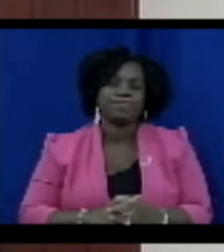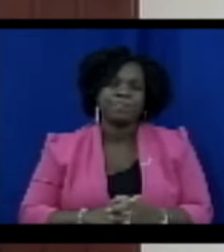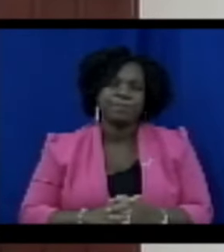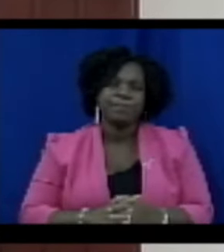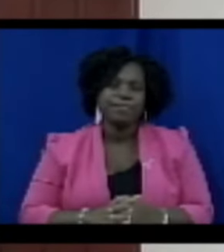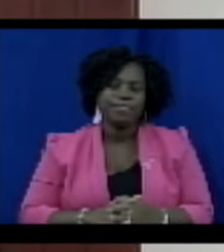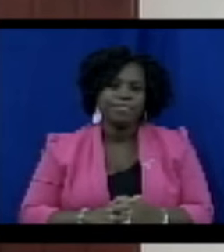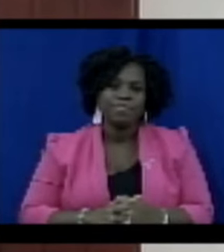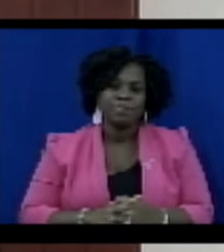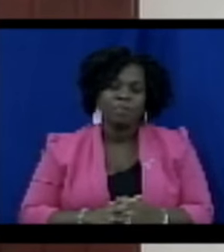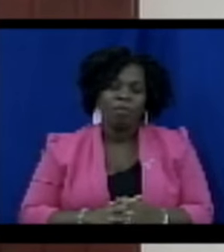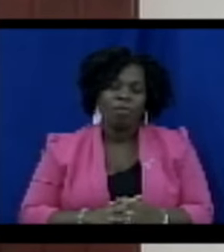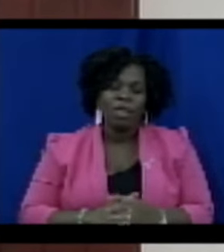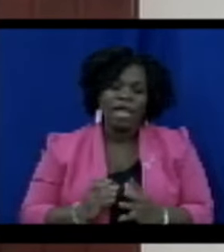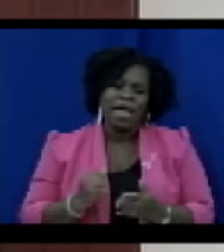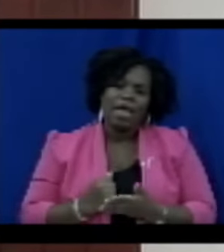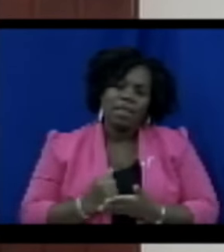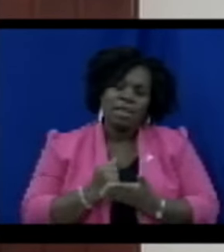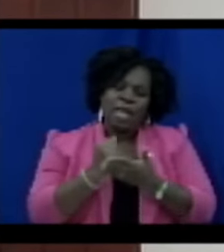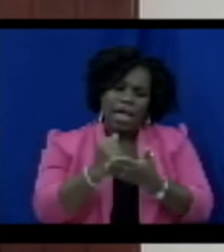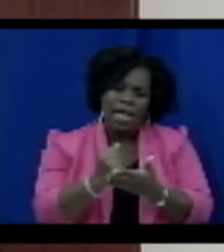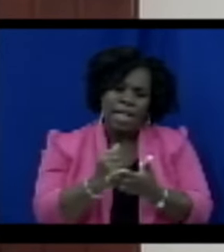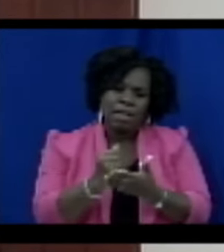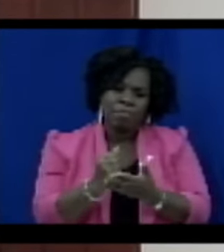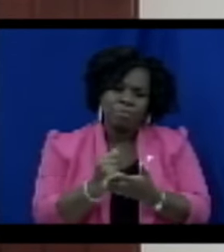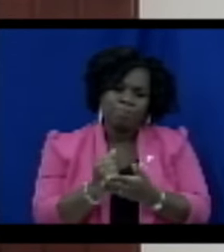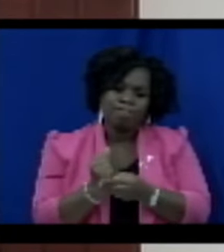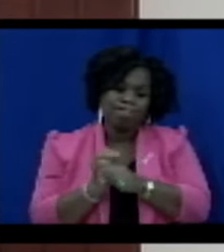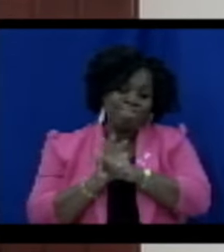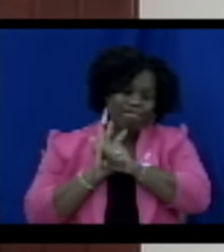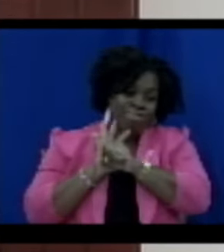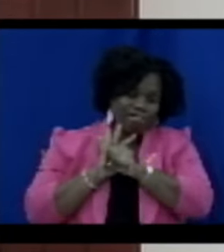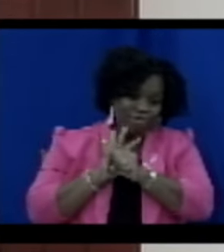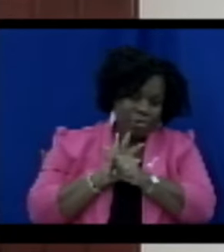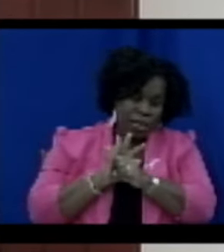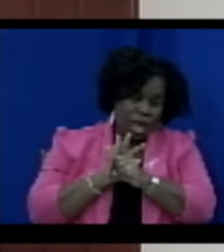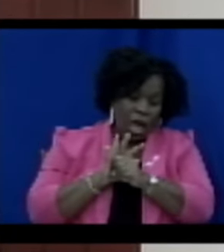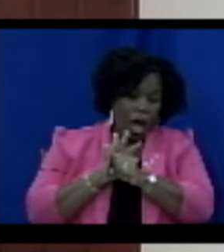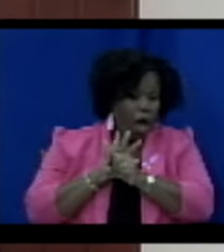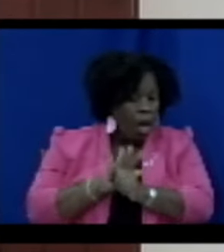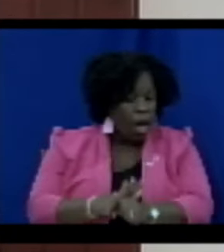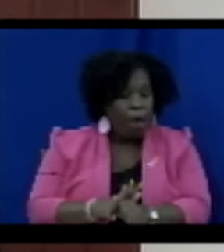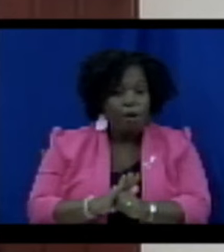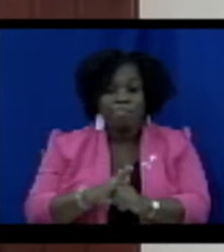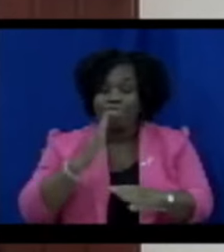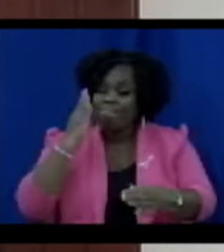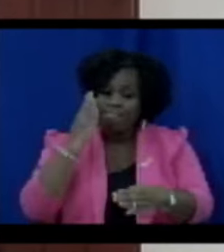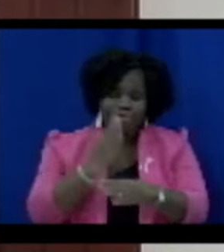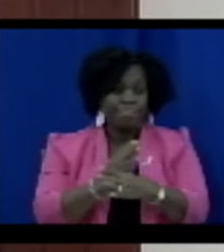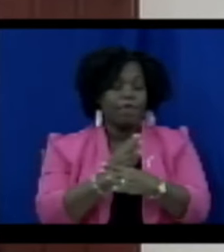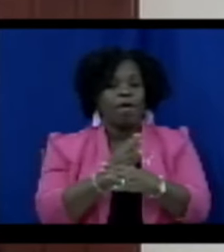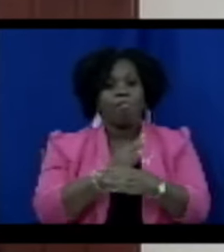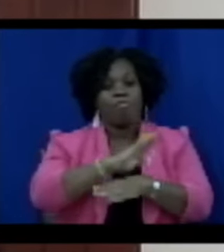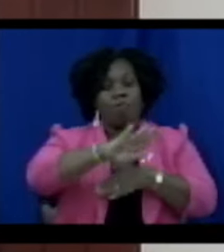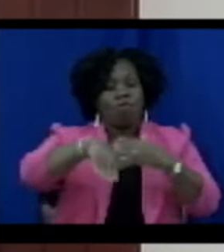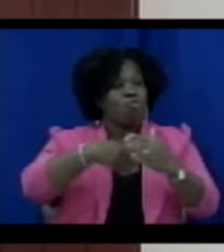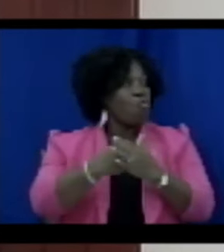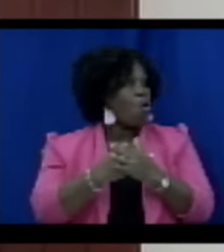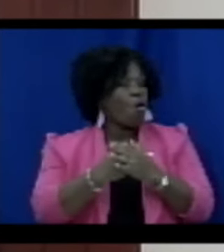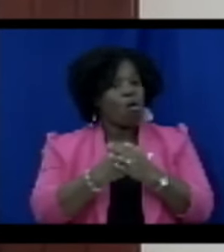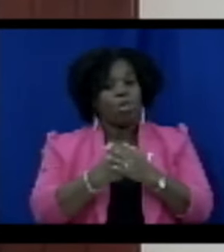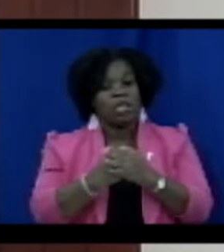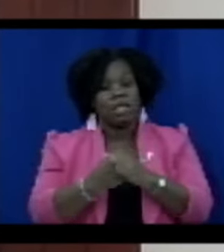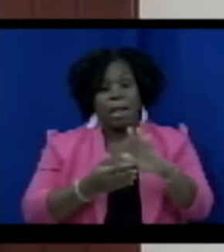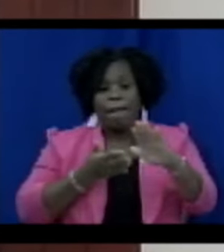It enables the enforcement of overseas freezing, forfeiture, and confiscation orders, emphasizing the international dimension